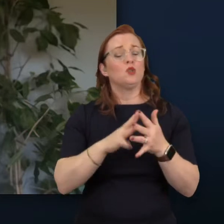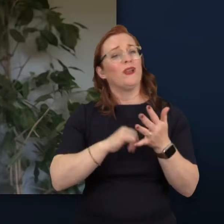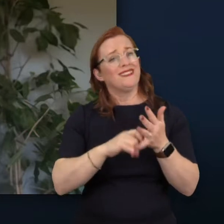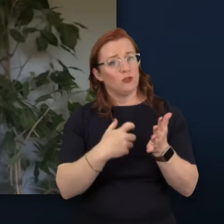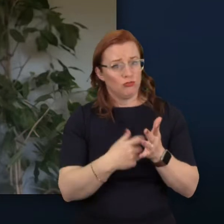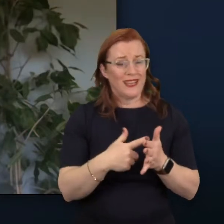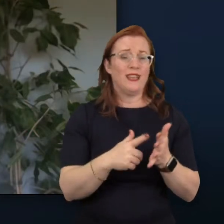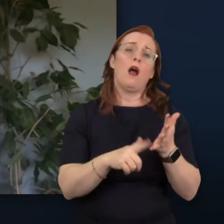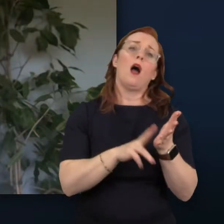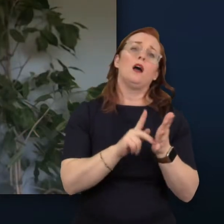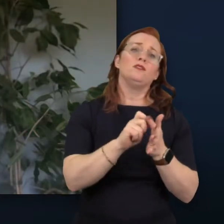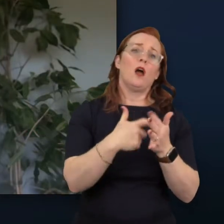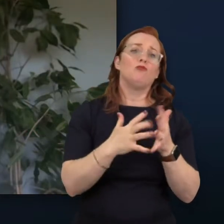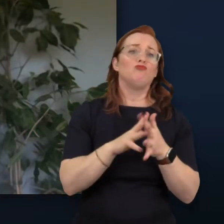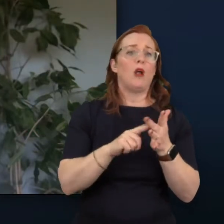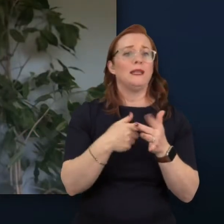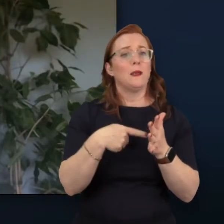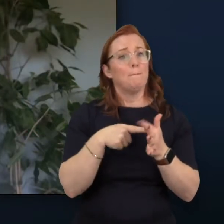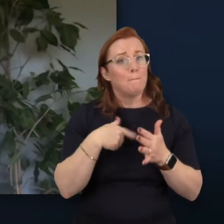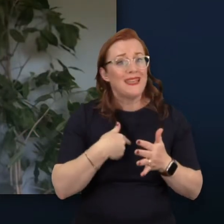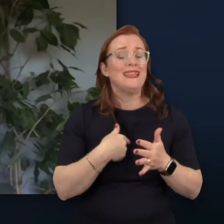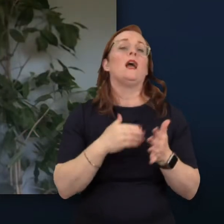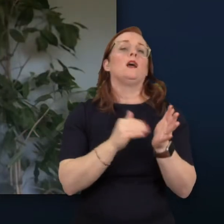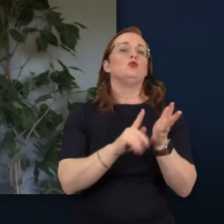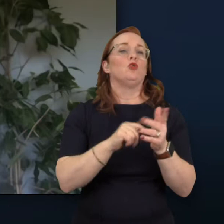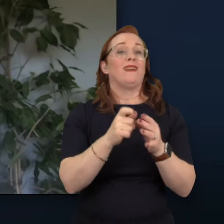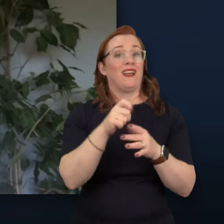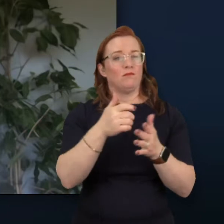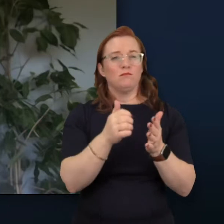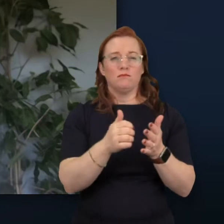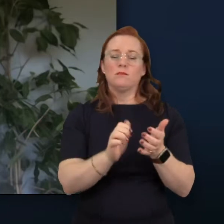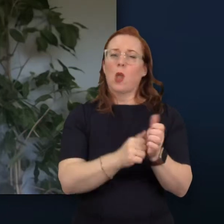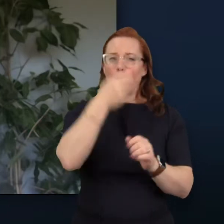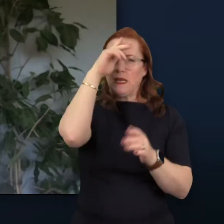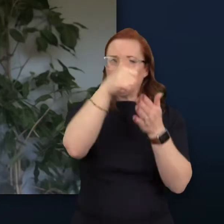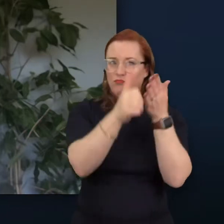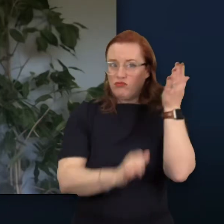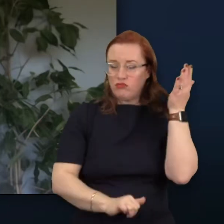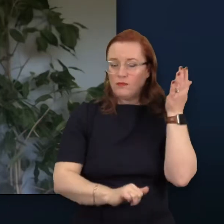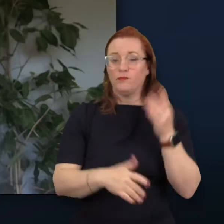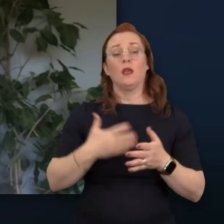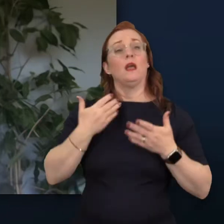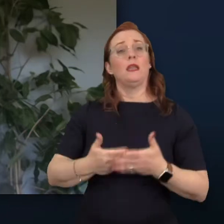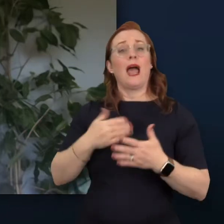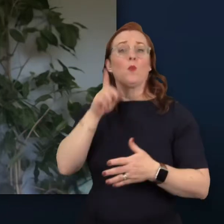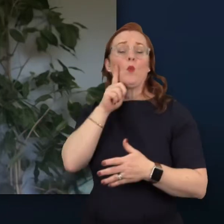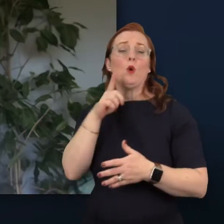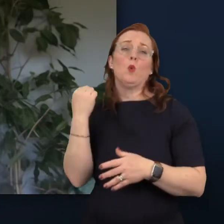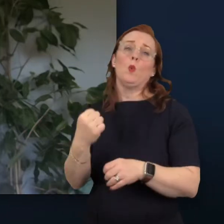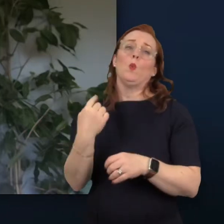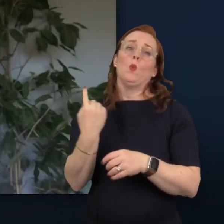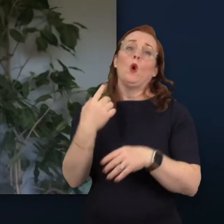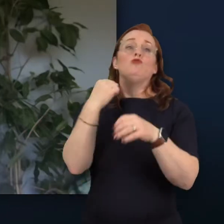and Zurich. I'm now delighted to welcome Georgina Pinapu, who is C-Terribines for